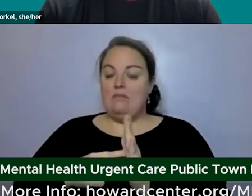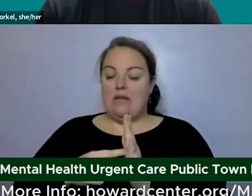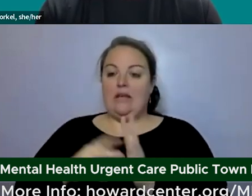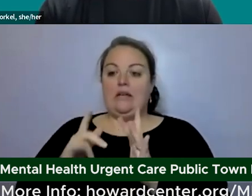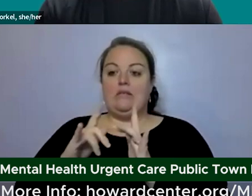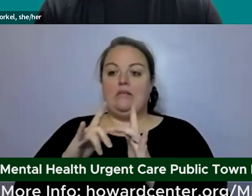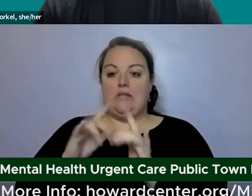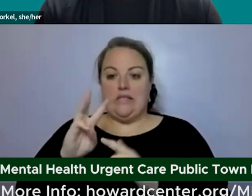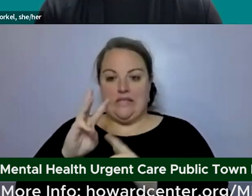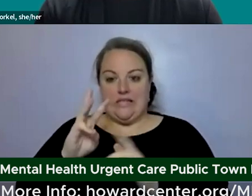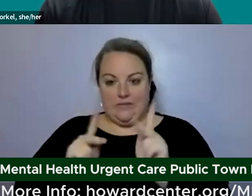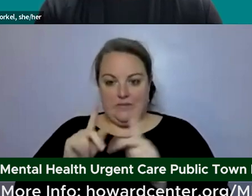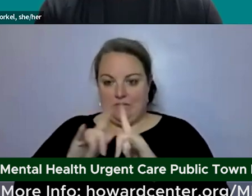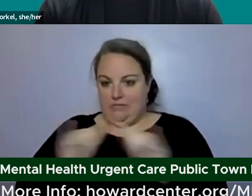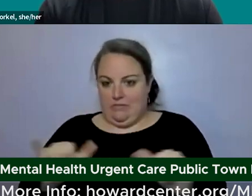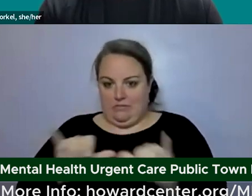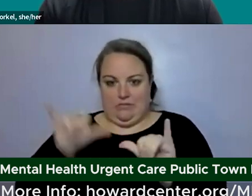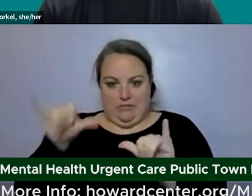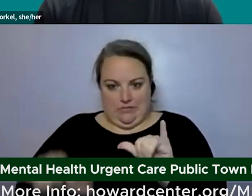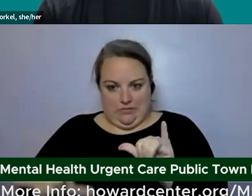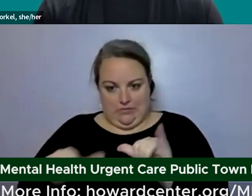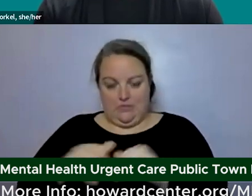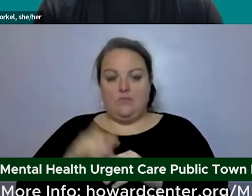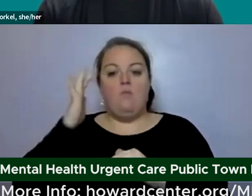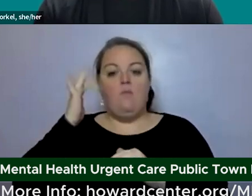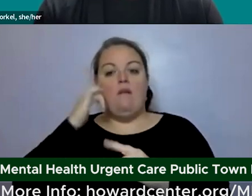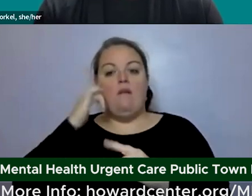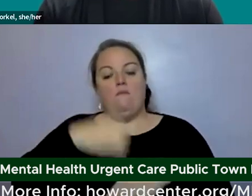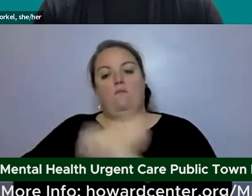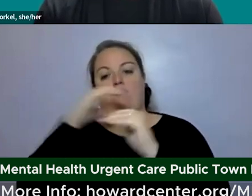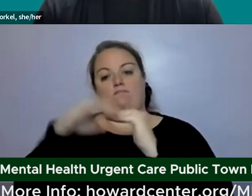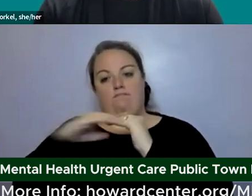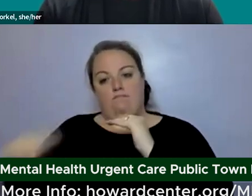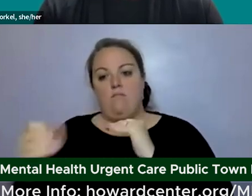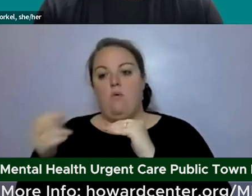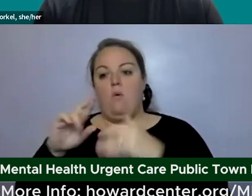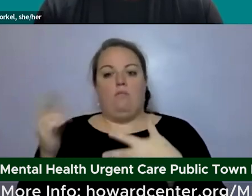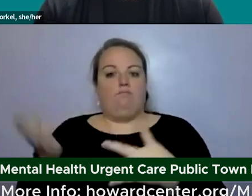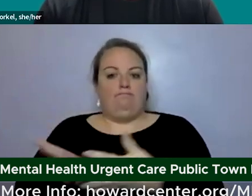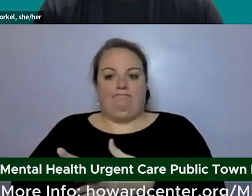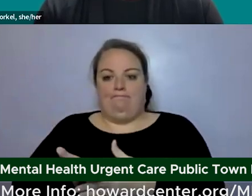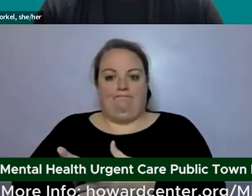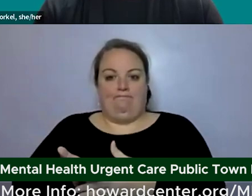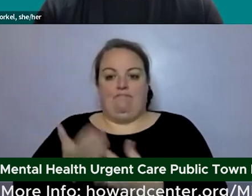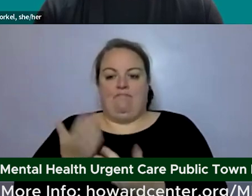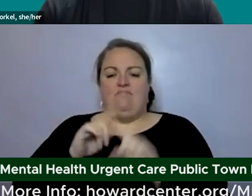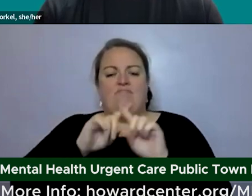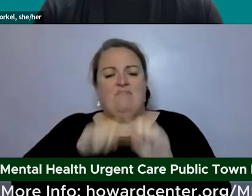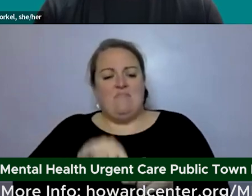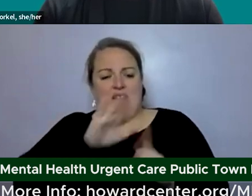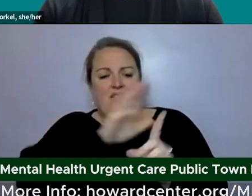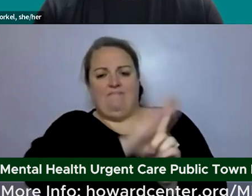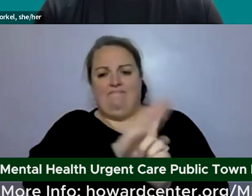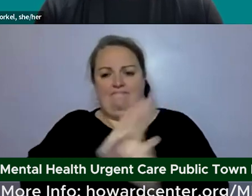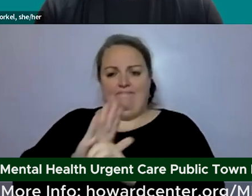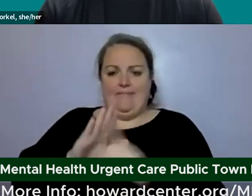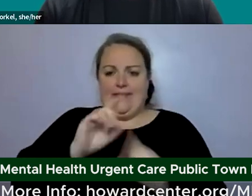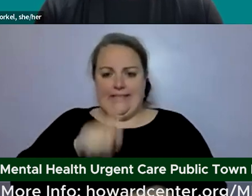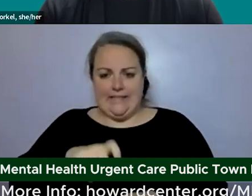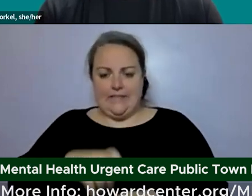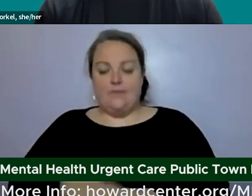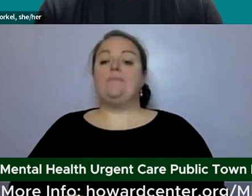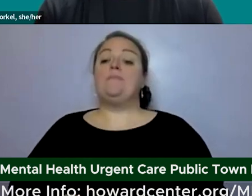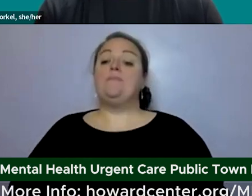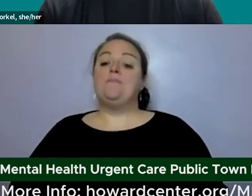there at a time for crisis stabilization or respite depending on their needs and typically people